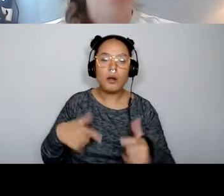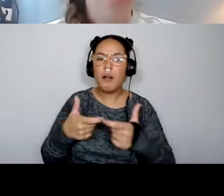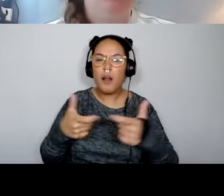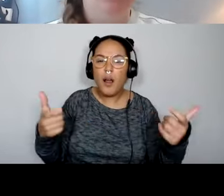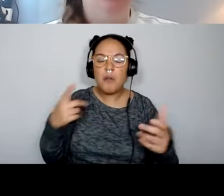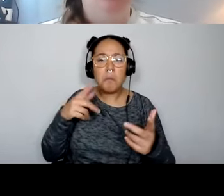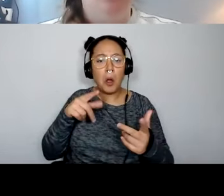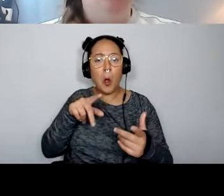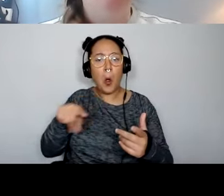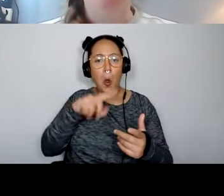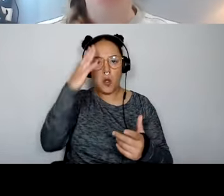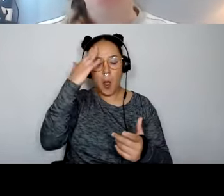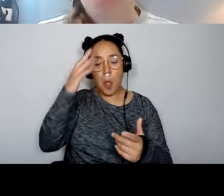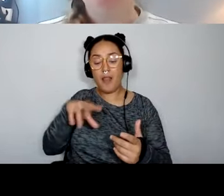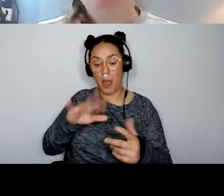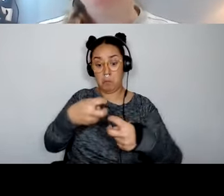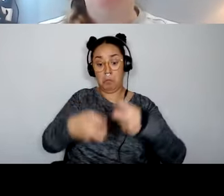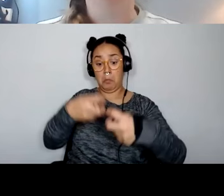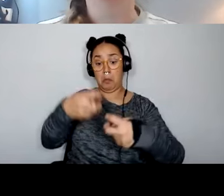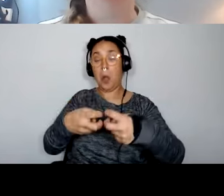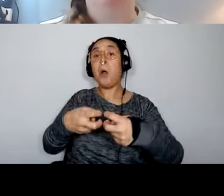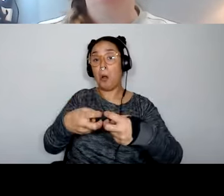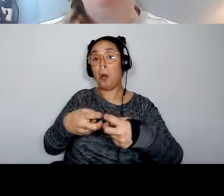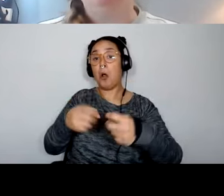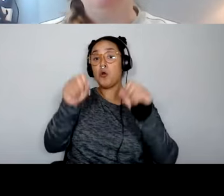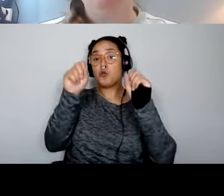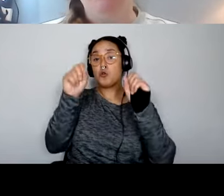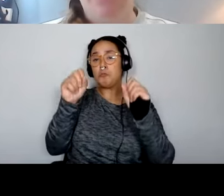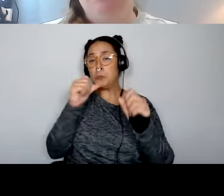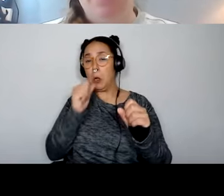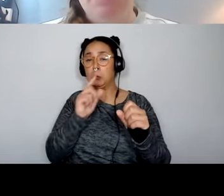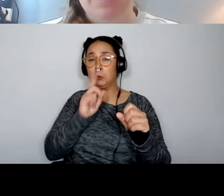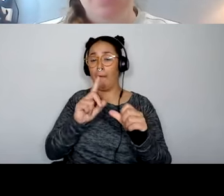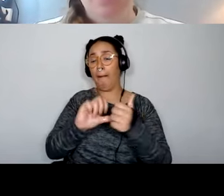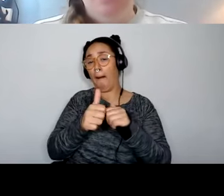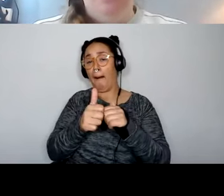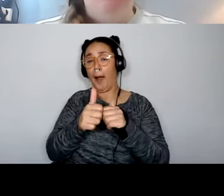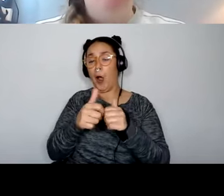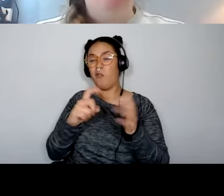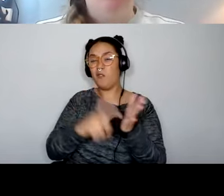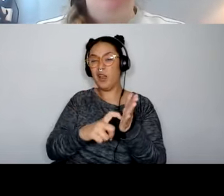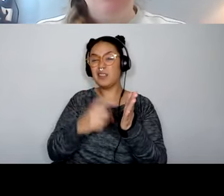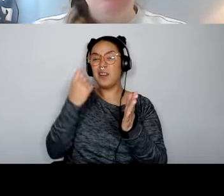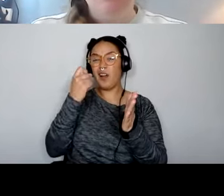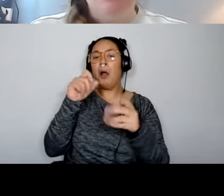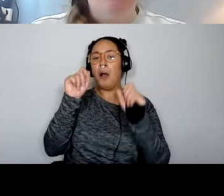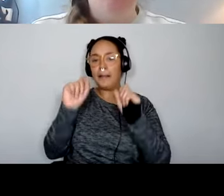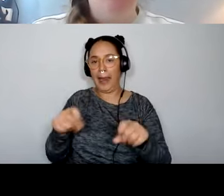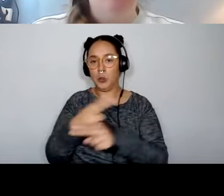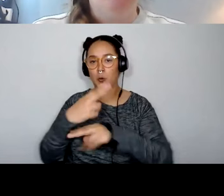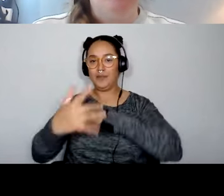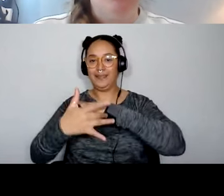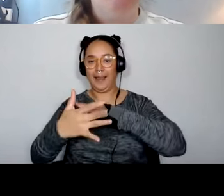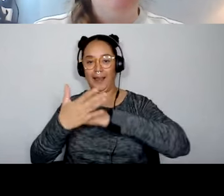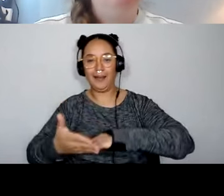opportunity that you just aren't you aren't clear on exactly what that might be. The other thing that's